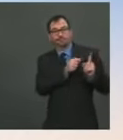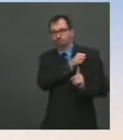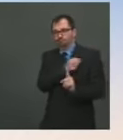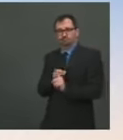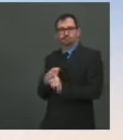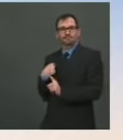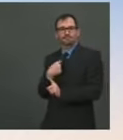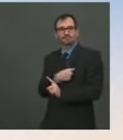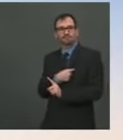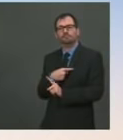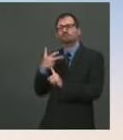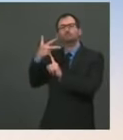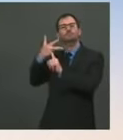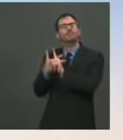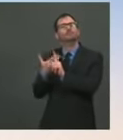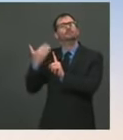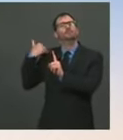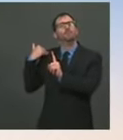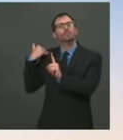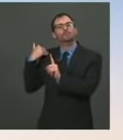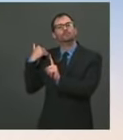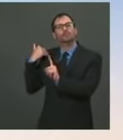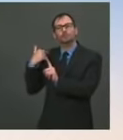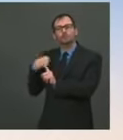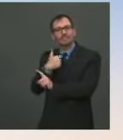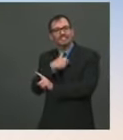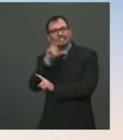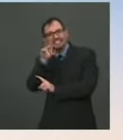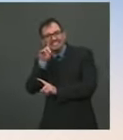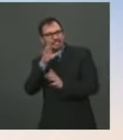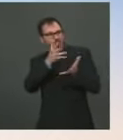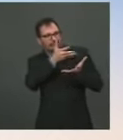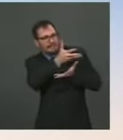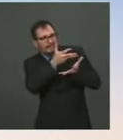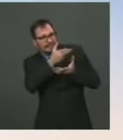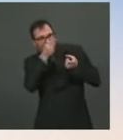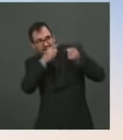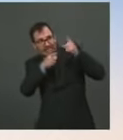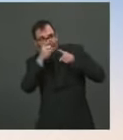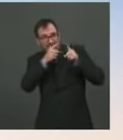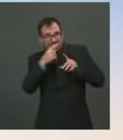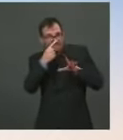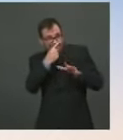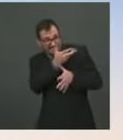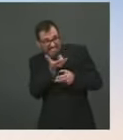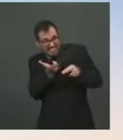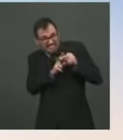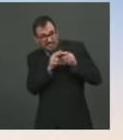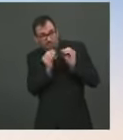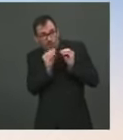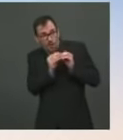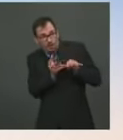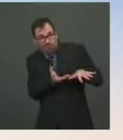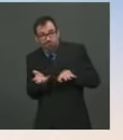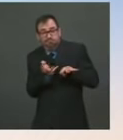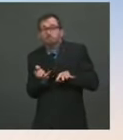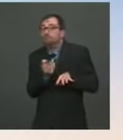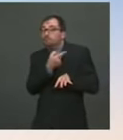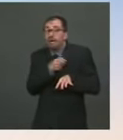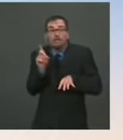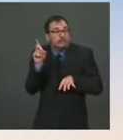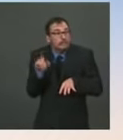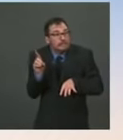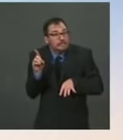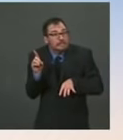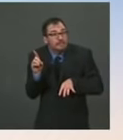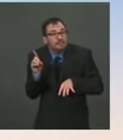compromise solution to allow proposed production increases to move forward, which they did, but more can be done. Now